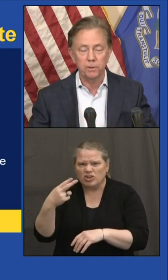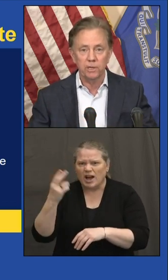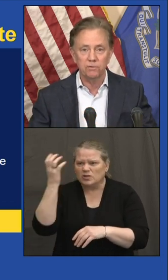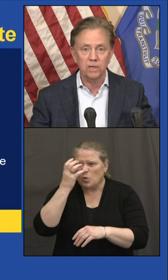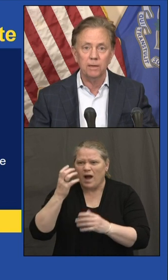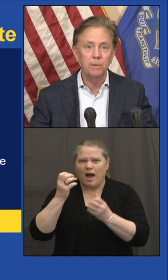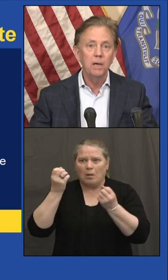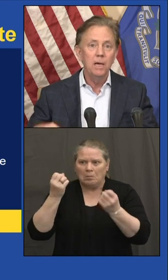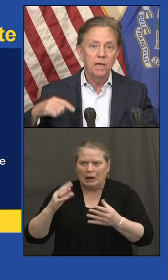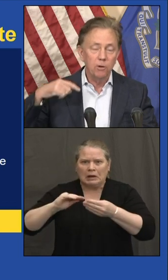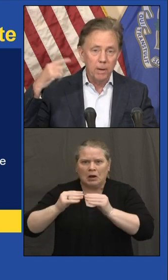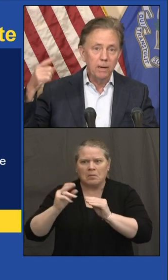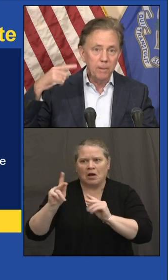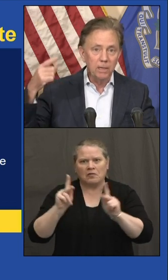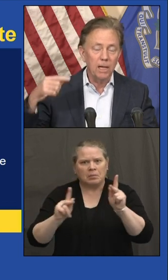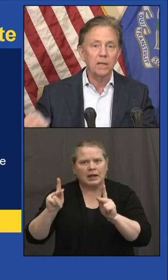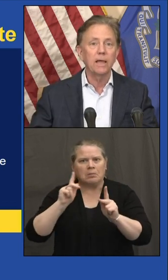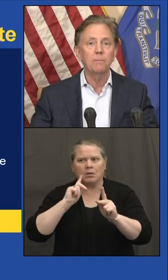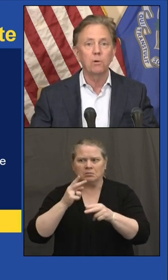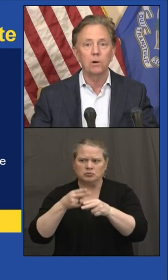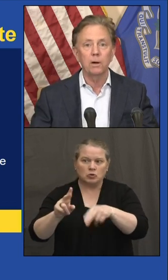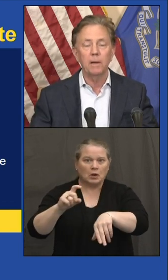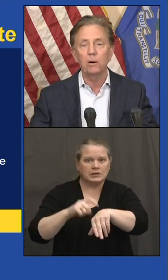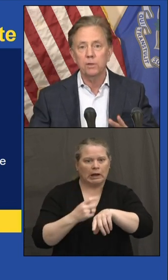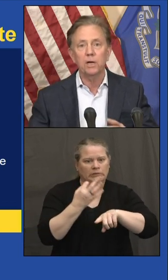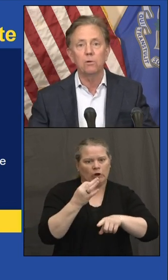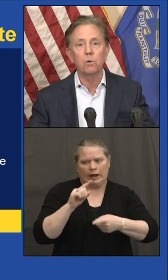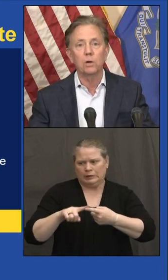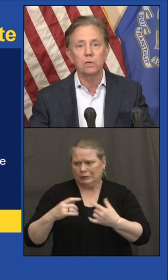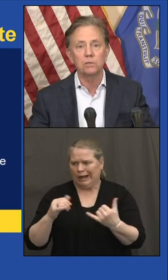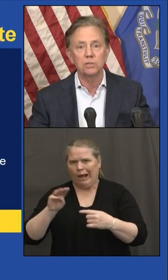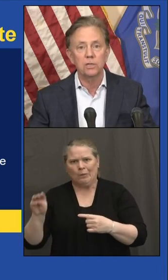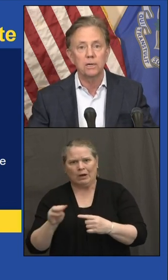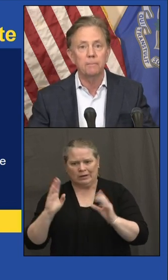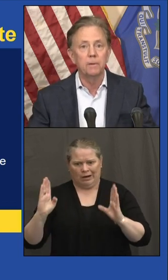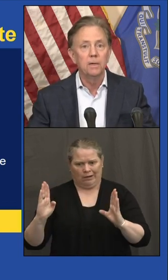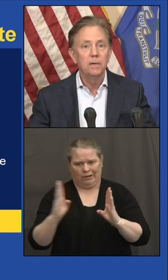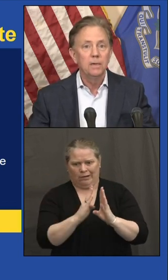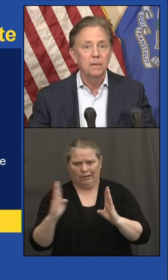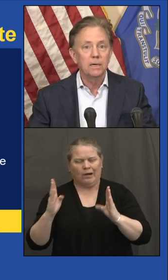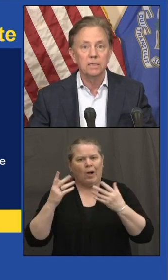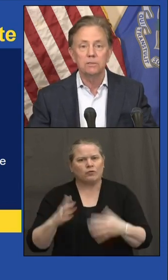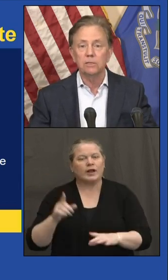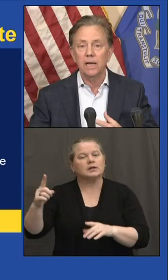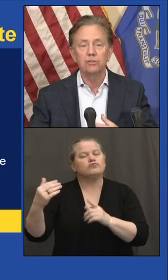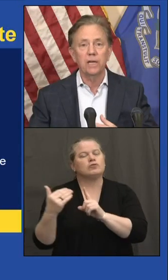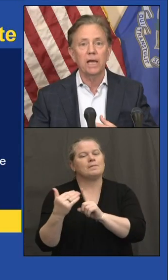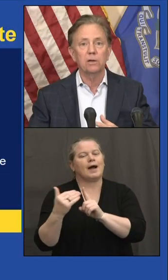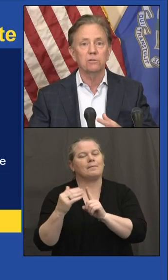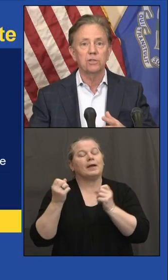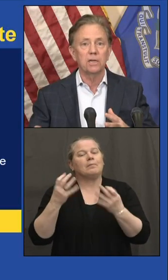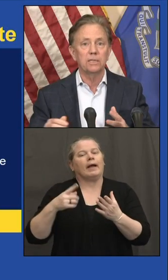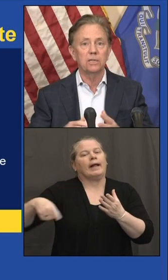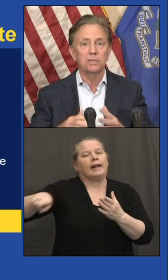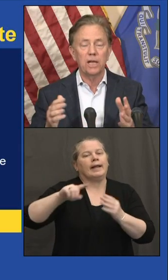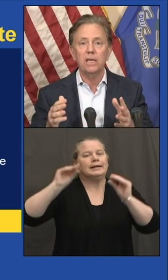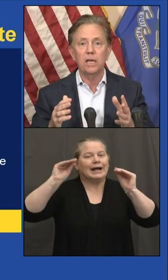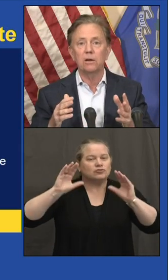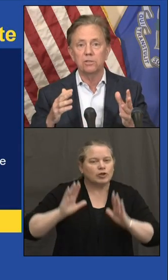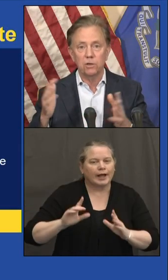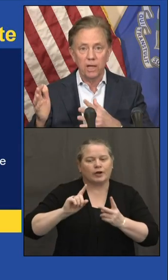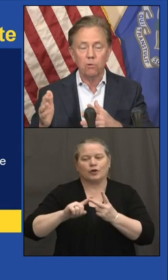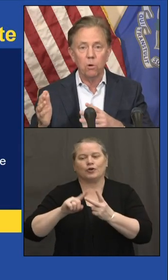in a short period of time. He reminded me a lot of them were health care workers, educators, and